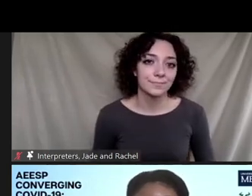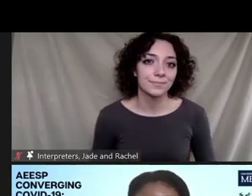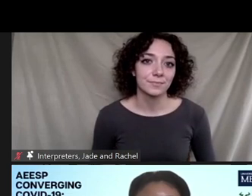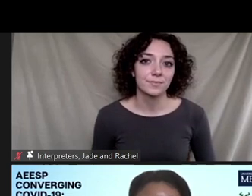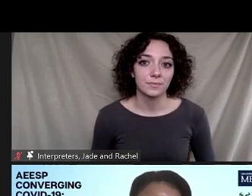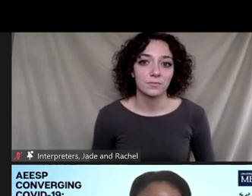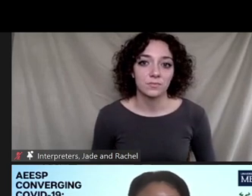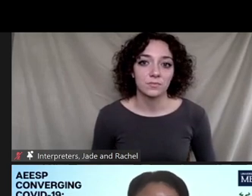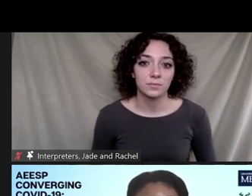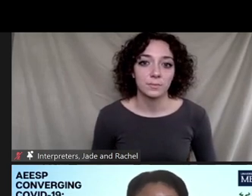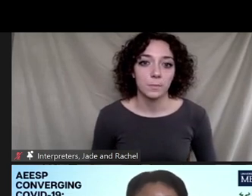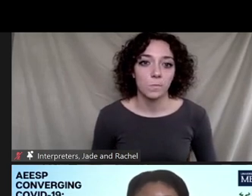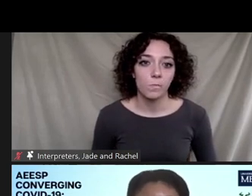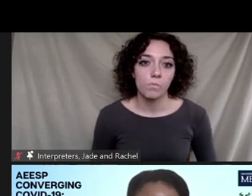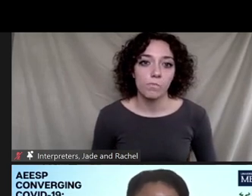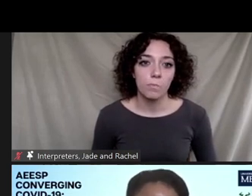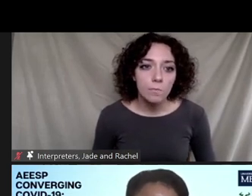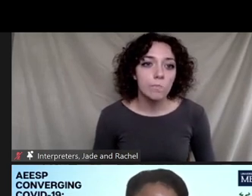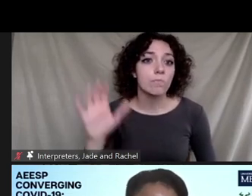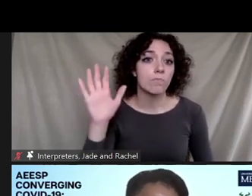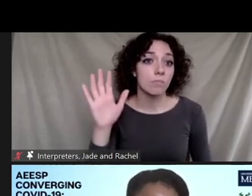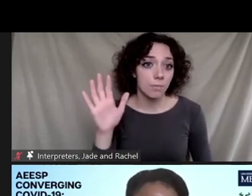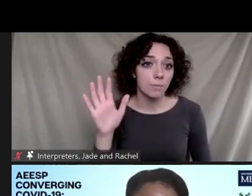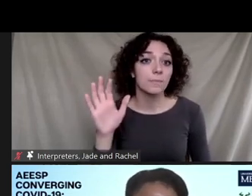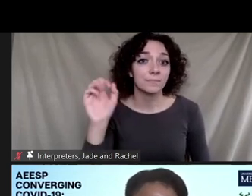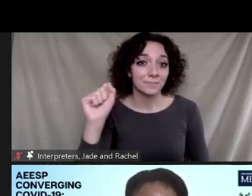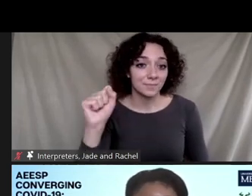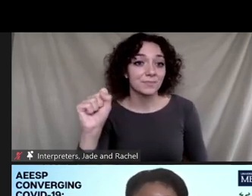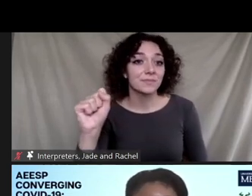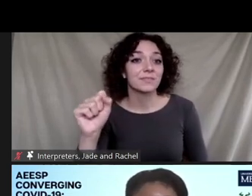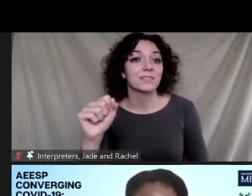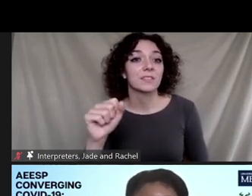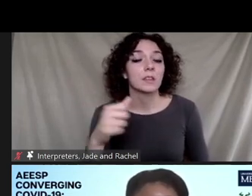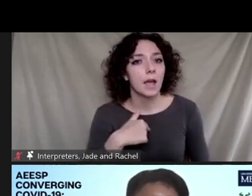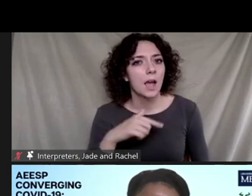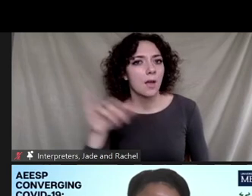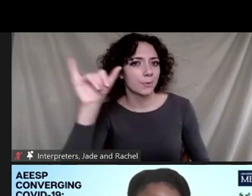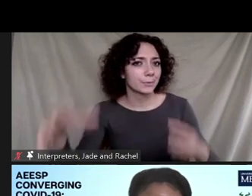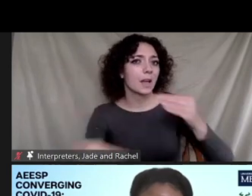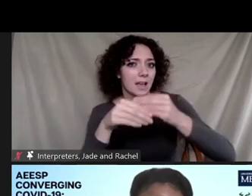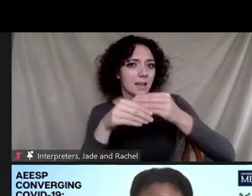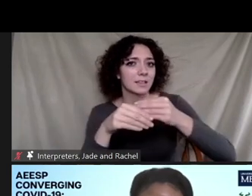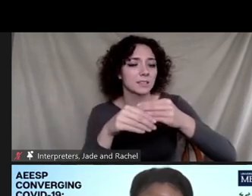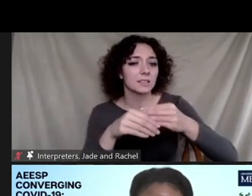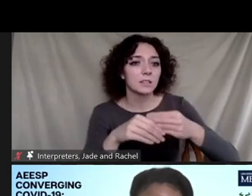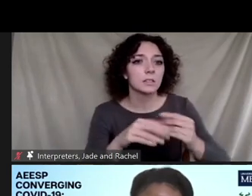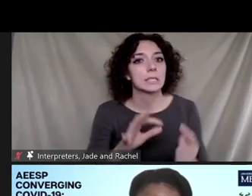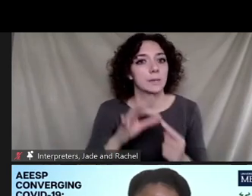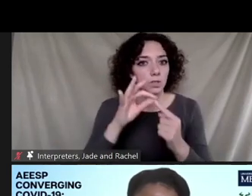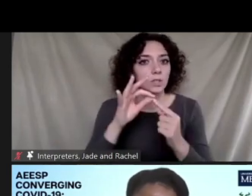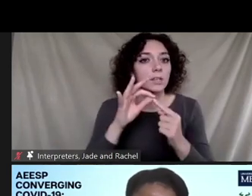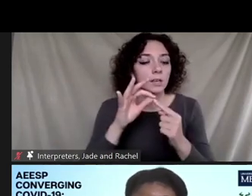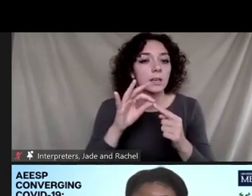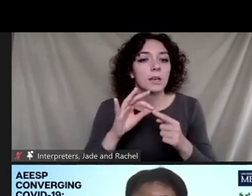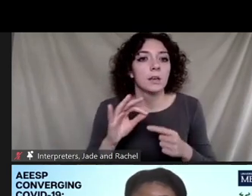Yeah. Yeah. Yeah. Yeah. important point. Oh, sorry. Yeah. I can also add, especially, so